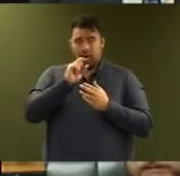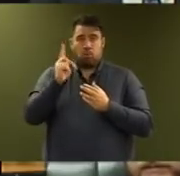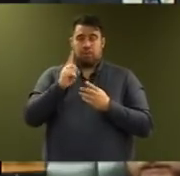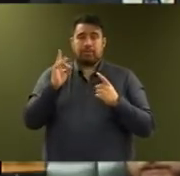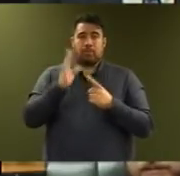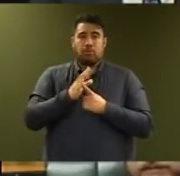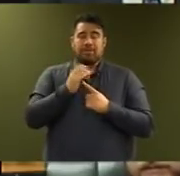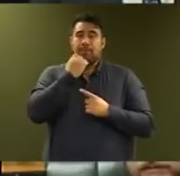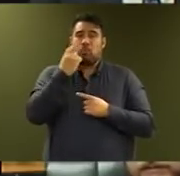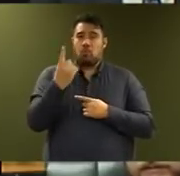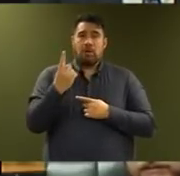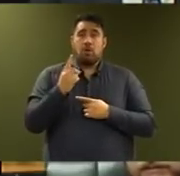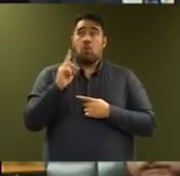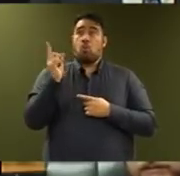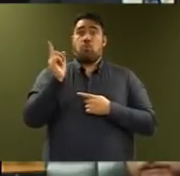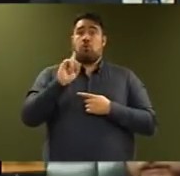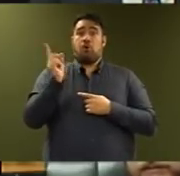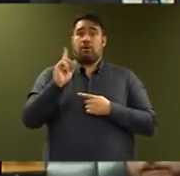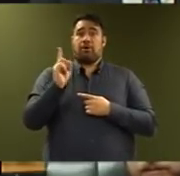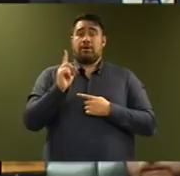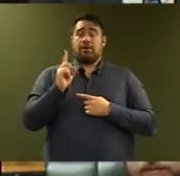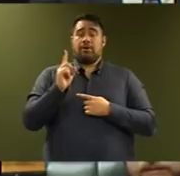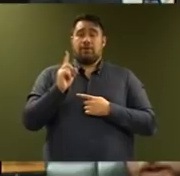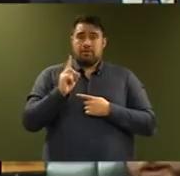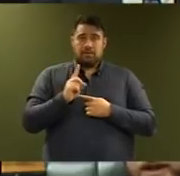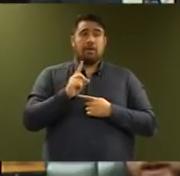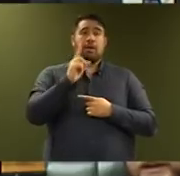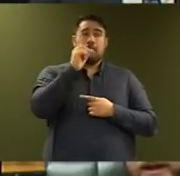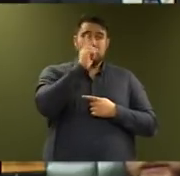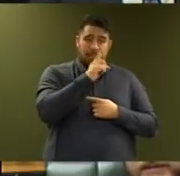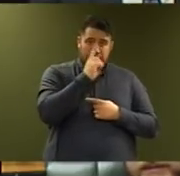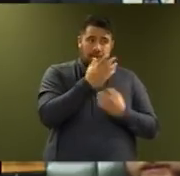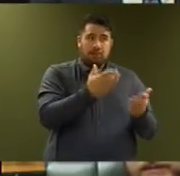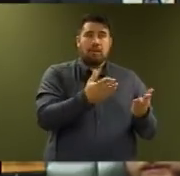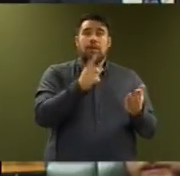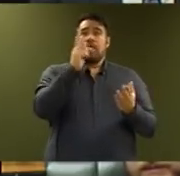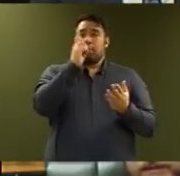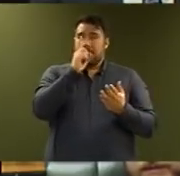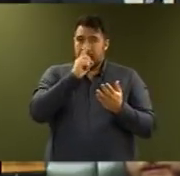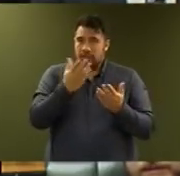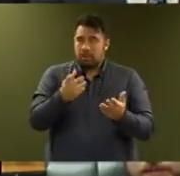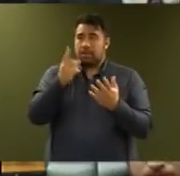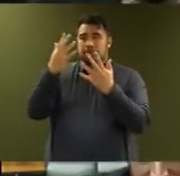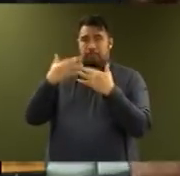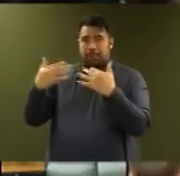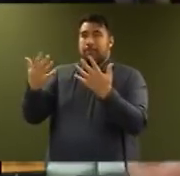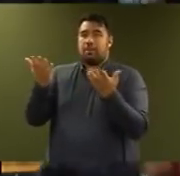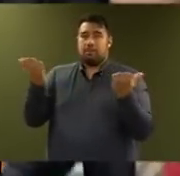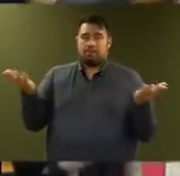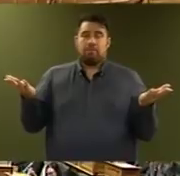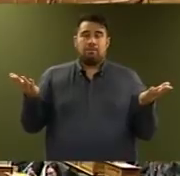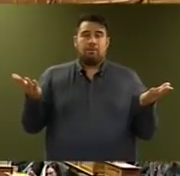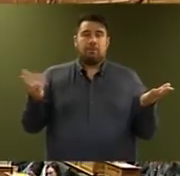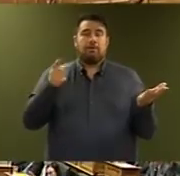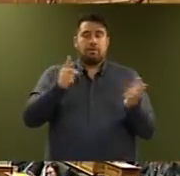menui o te ao. Hei tangata, hei tangata, hei tangata. Tēnā koutou, tēnā koutou, tēnā koutou